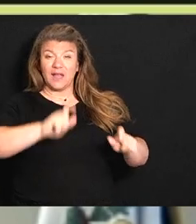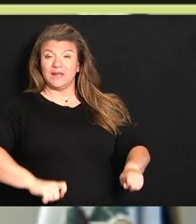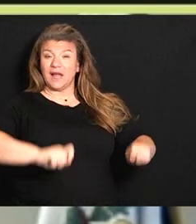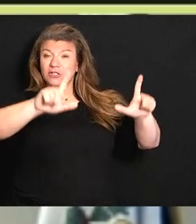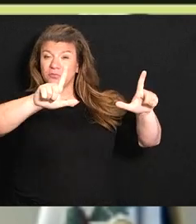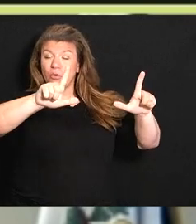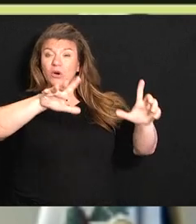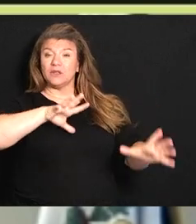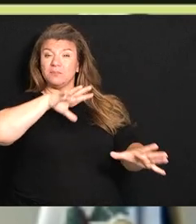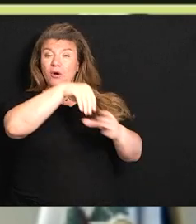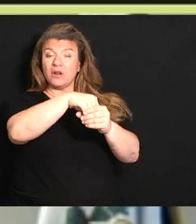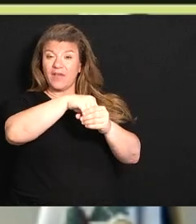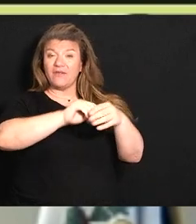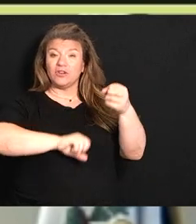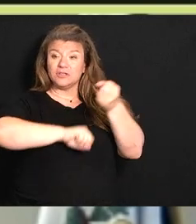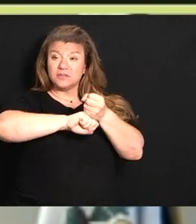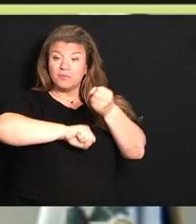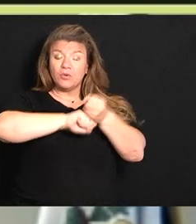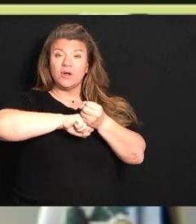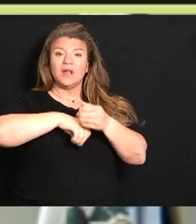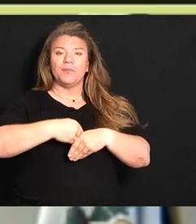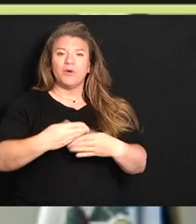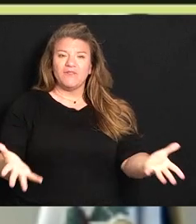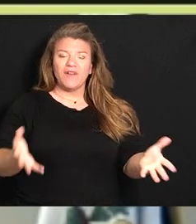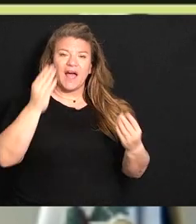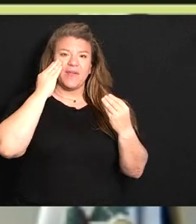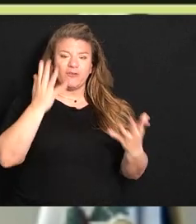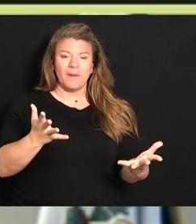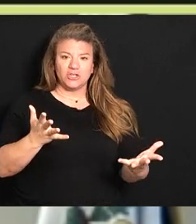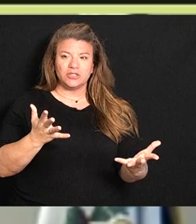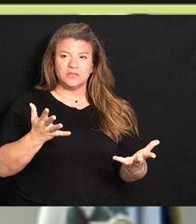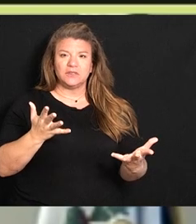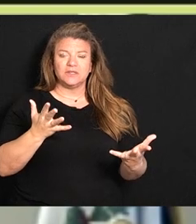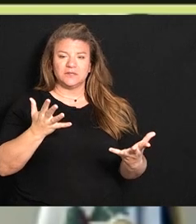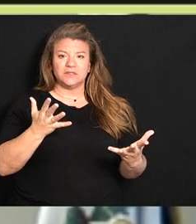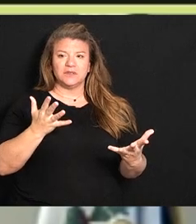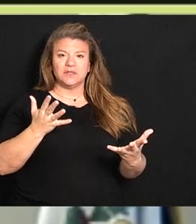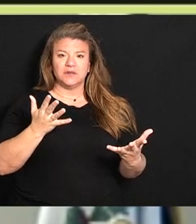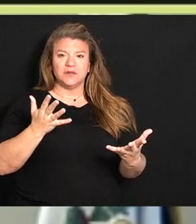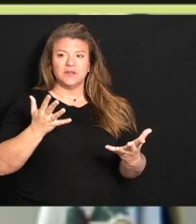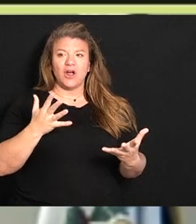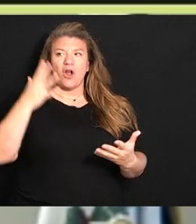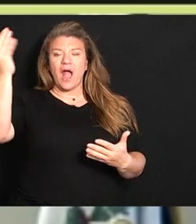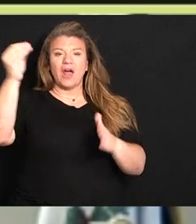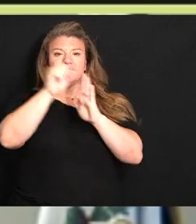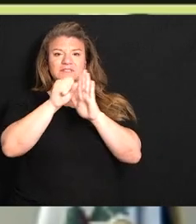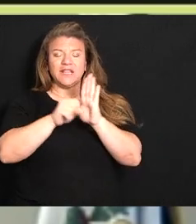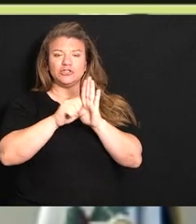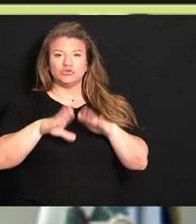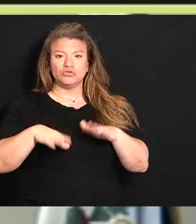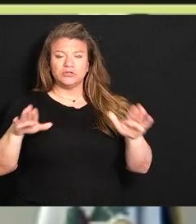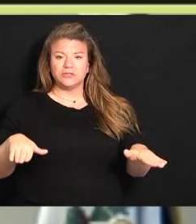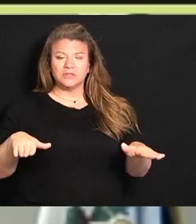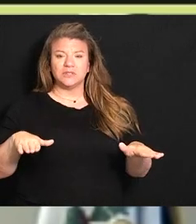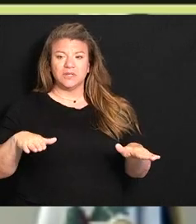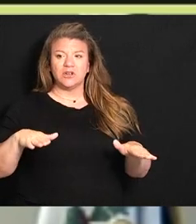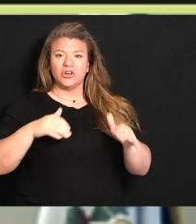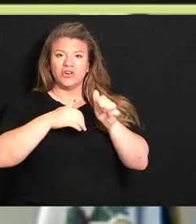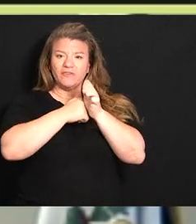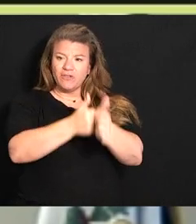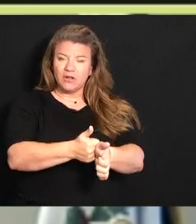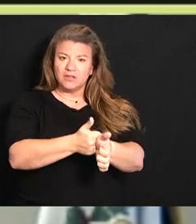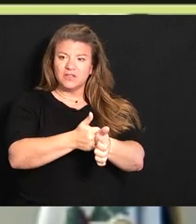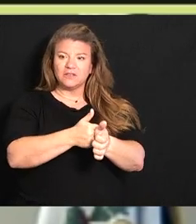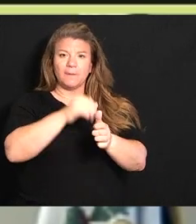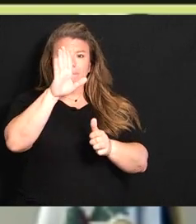in terms of what we're doing it will provide that information in terms of out of state children by state where they're